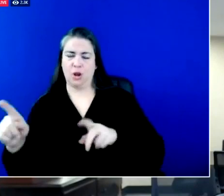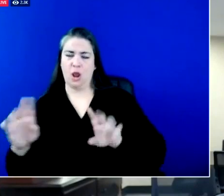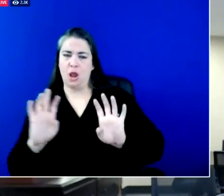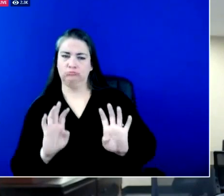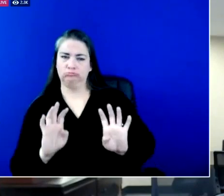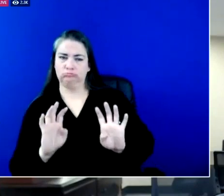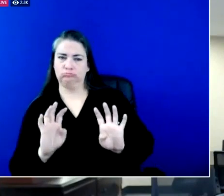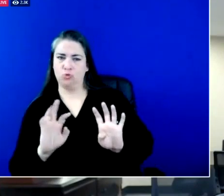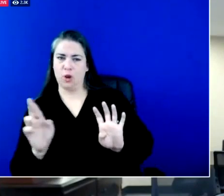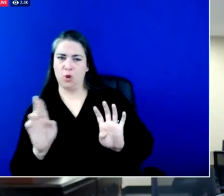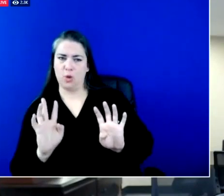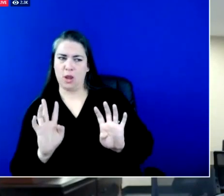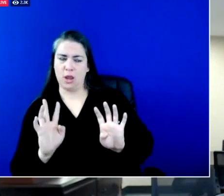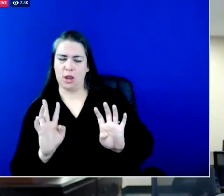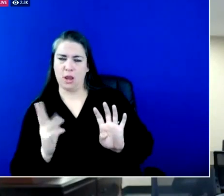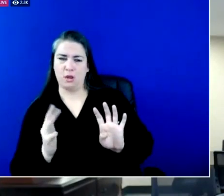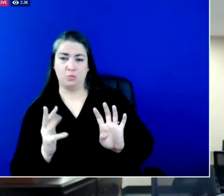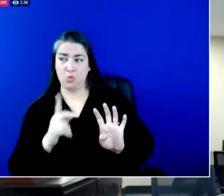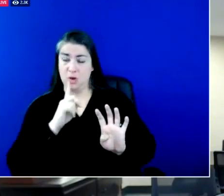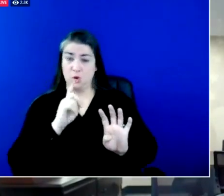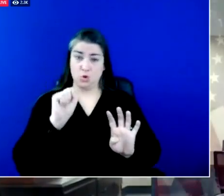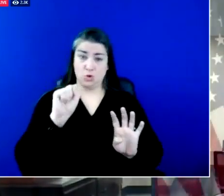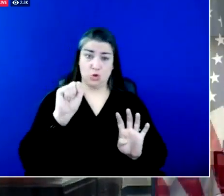would rise to the level of using the guard